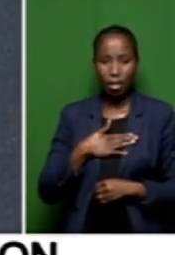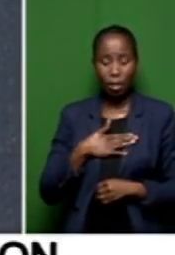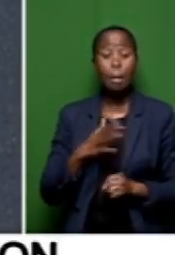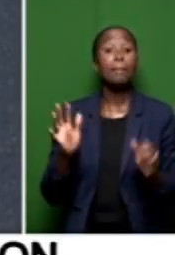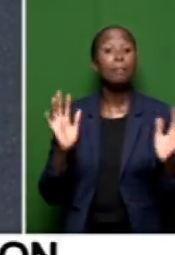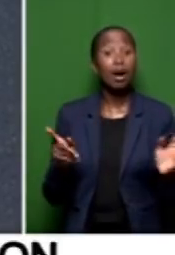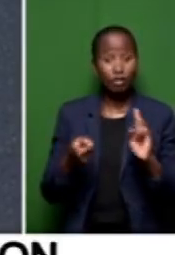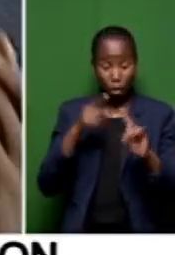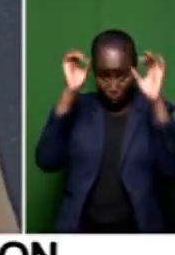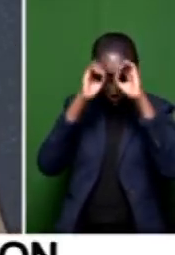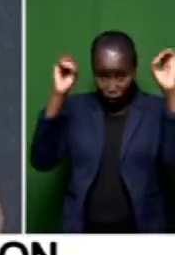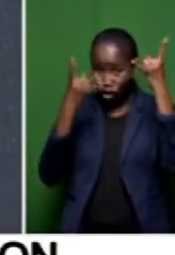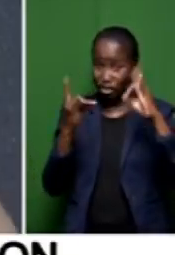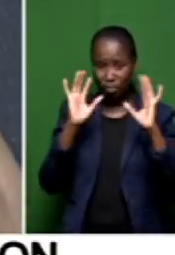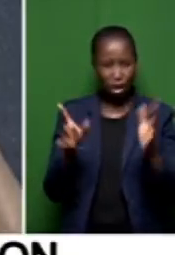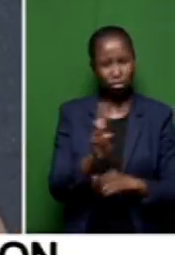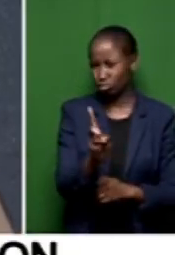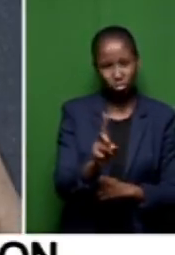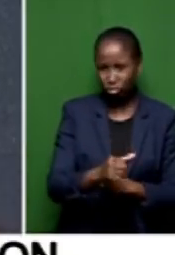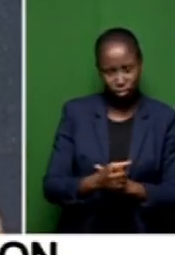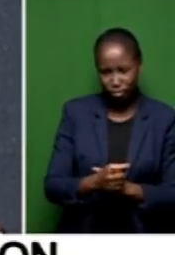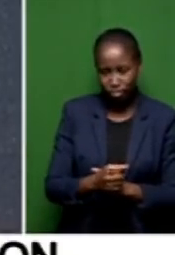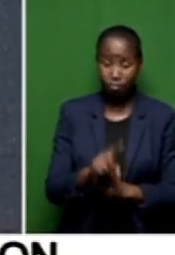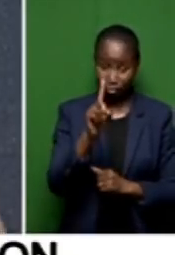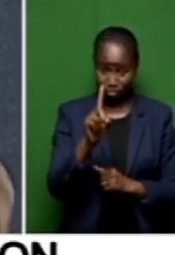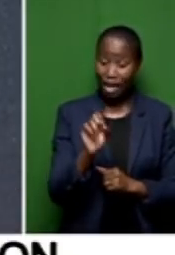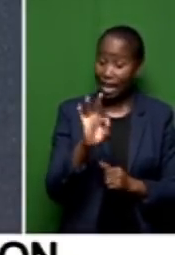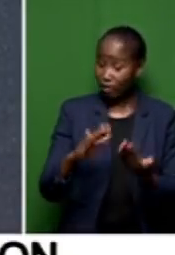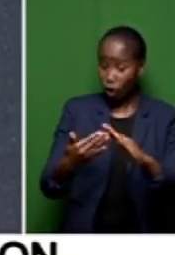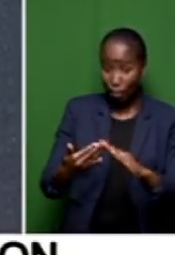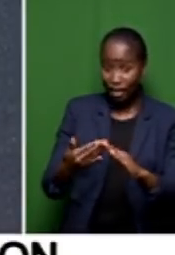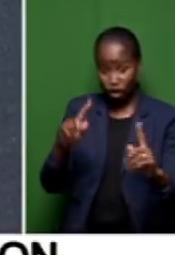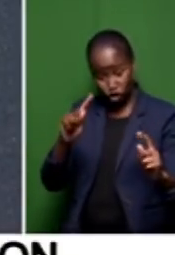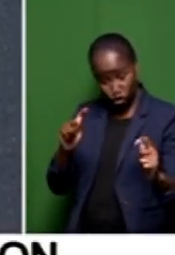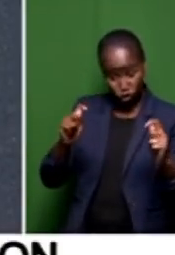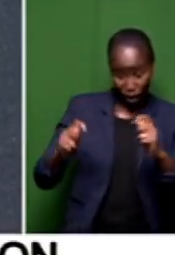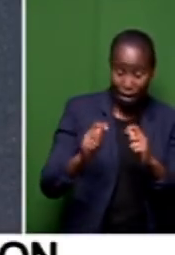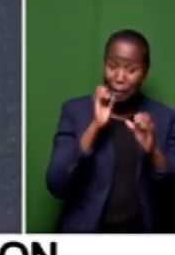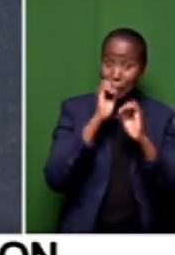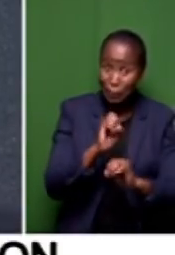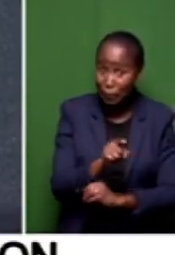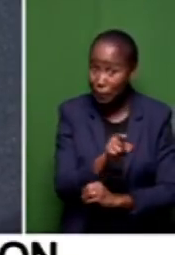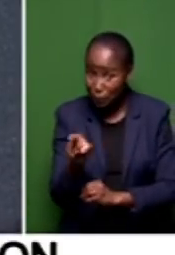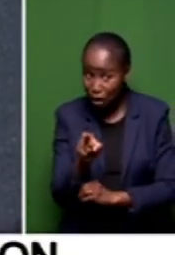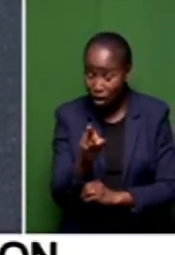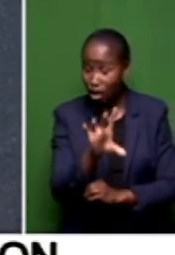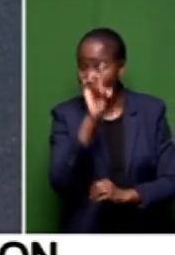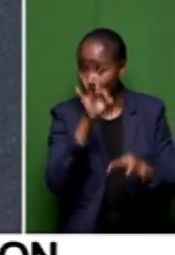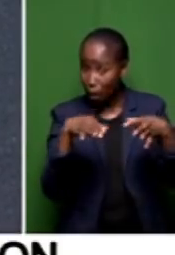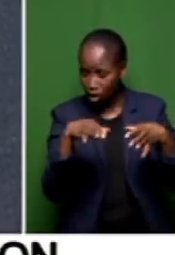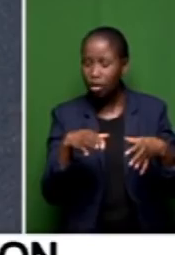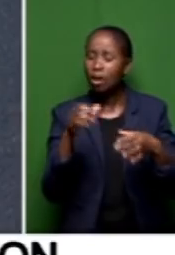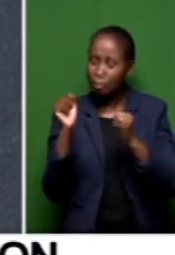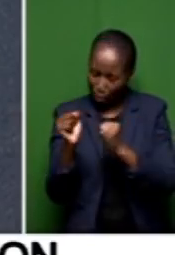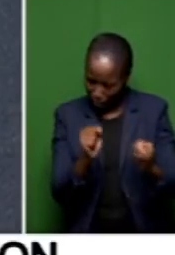in Buffalo City. If they are not going to change voting in these elections, we're still